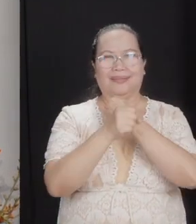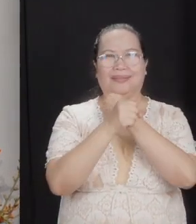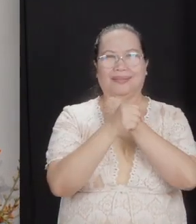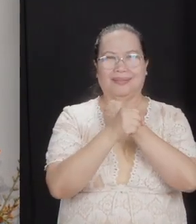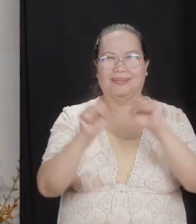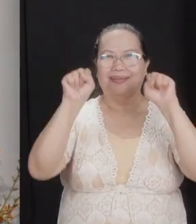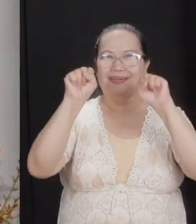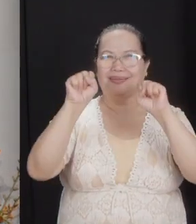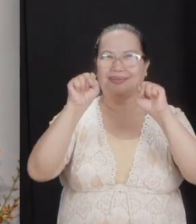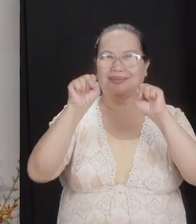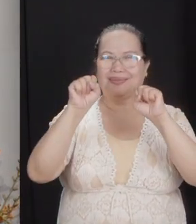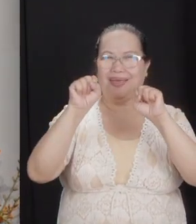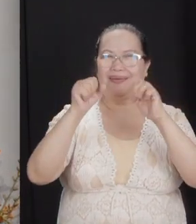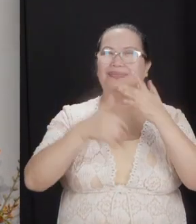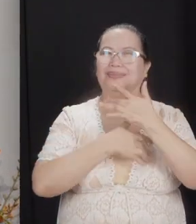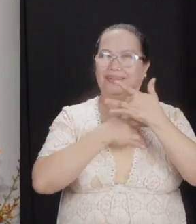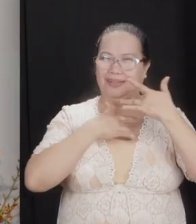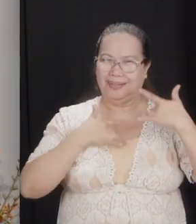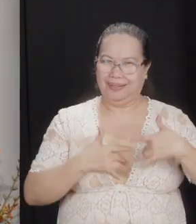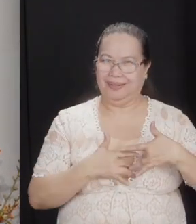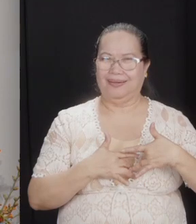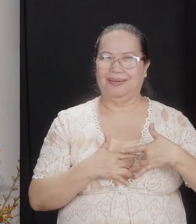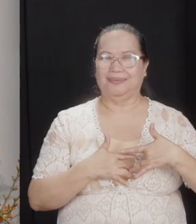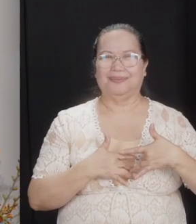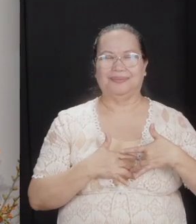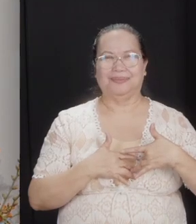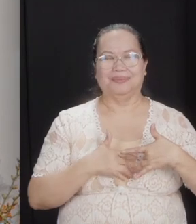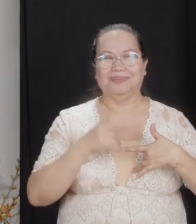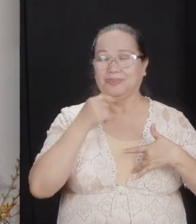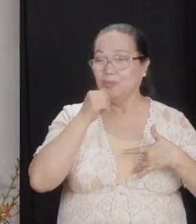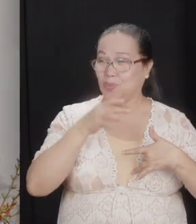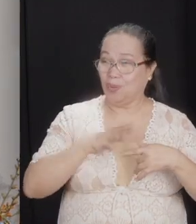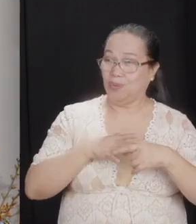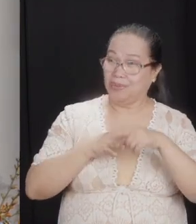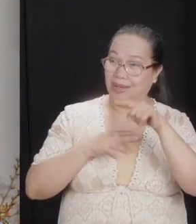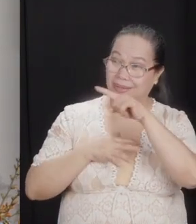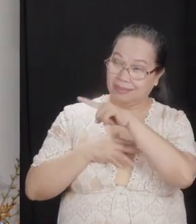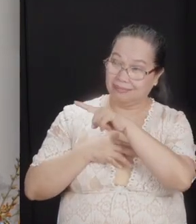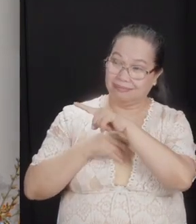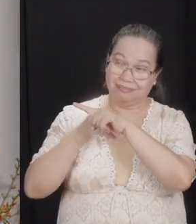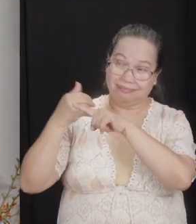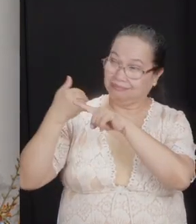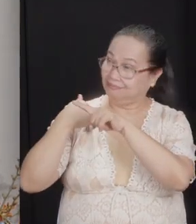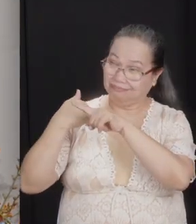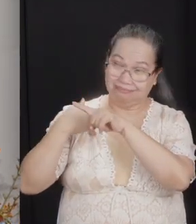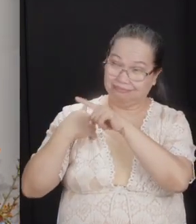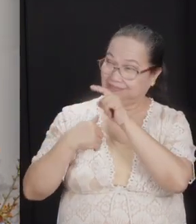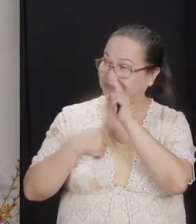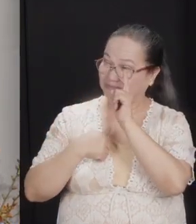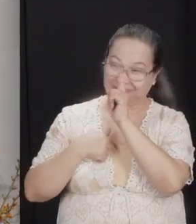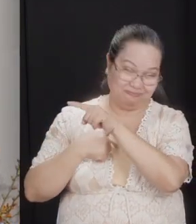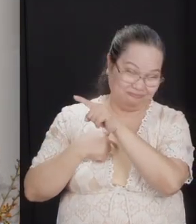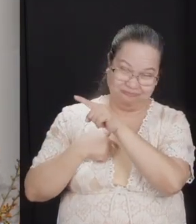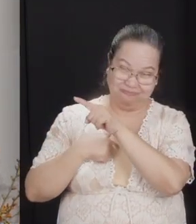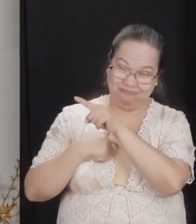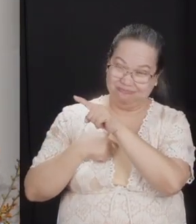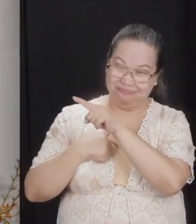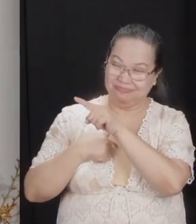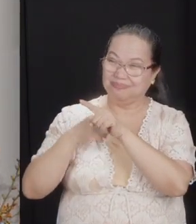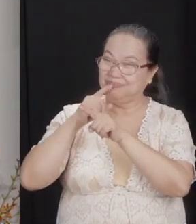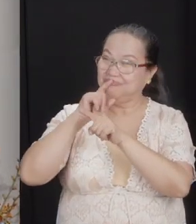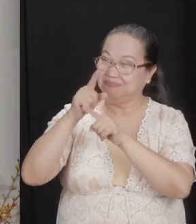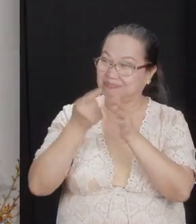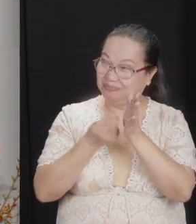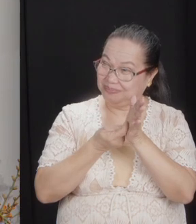regenerate heart. Implying, woman, that's not yet you. And then he said, in truth,